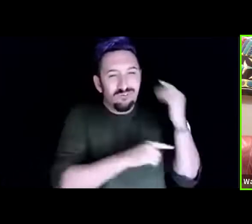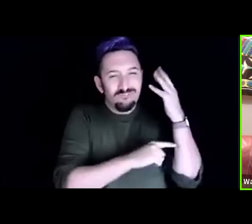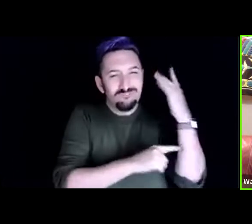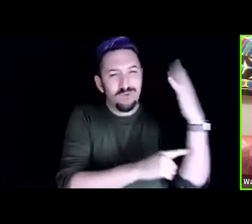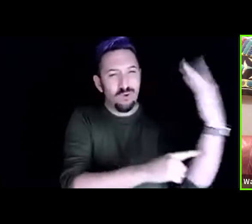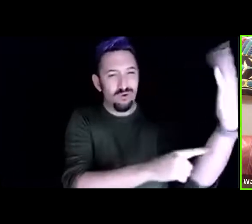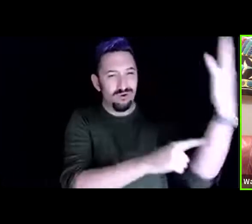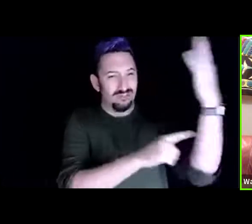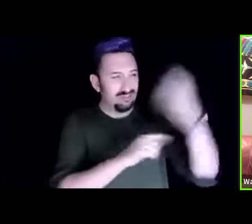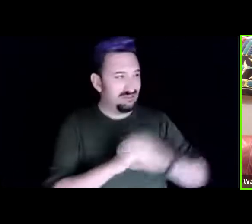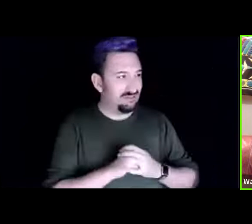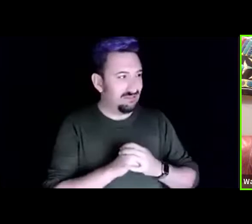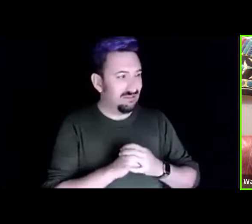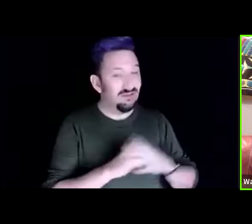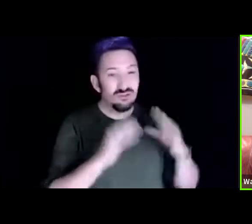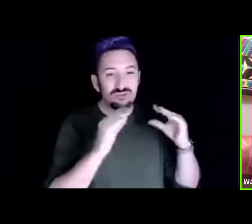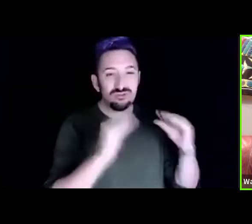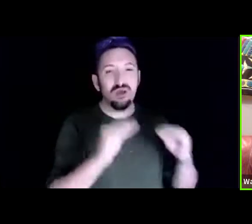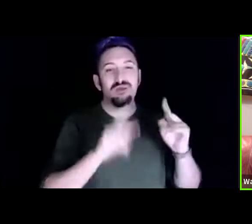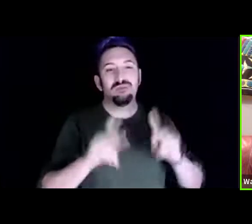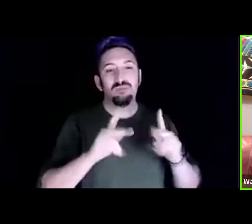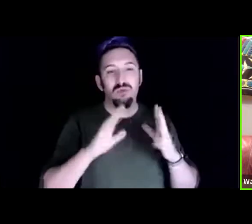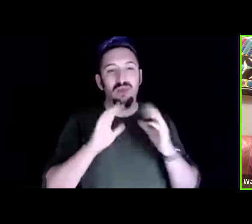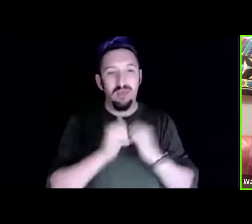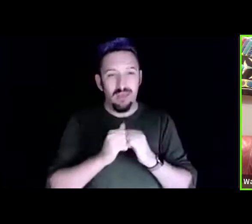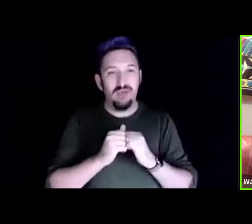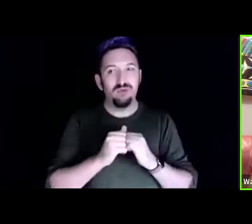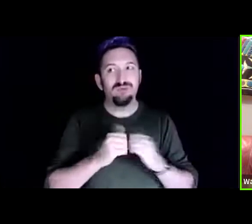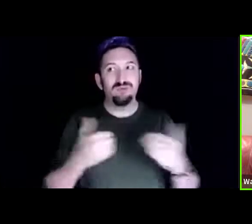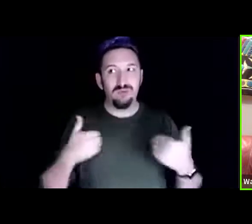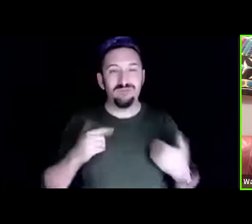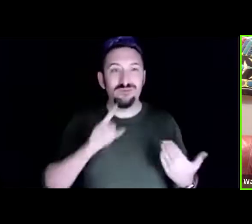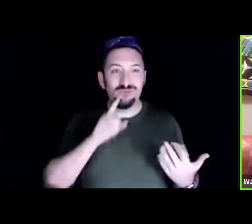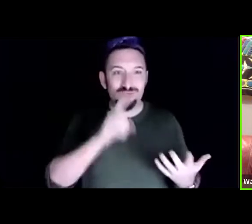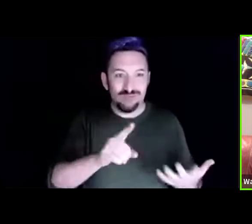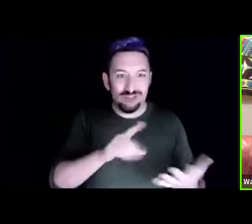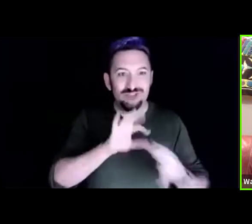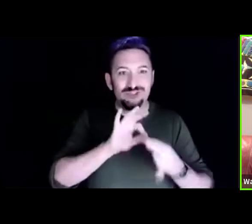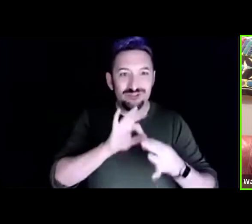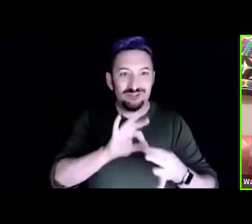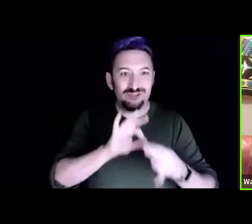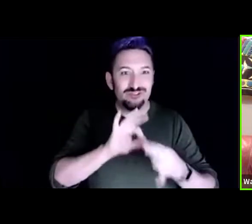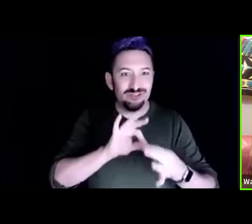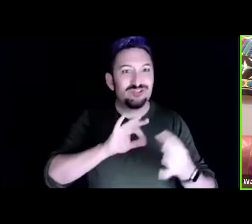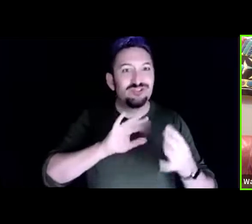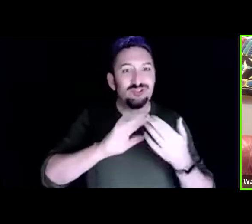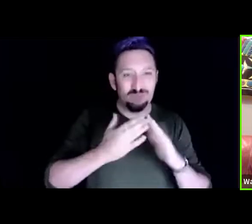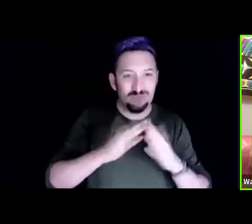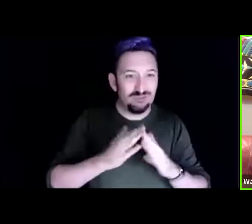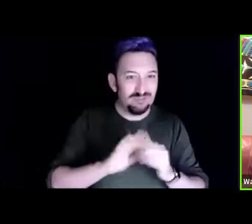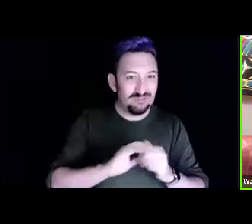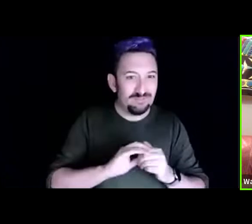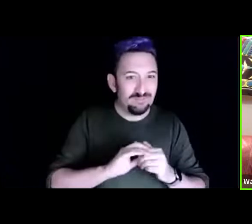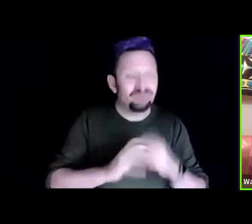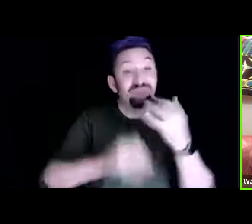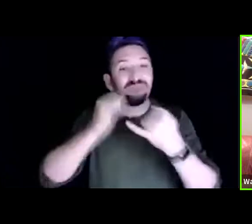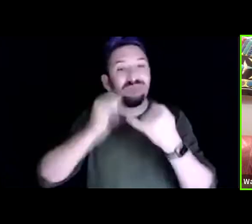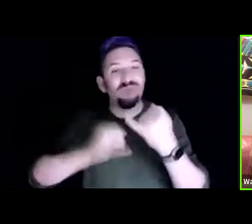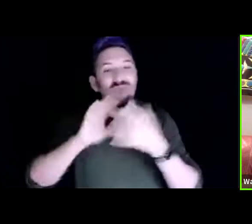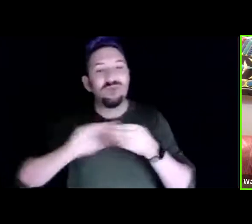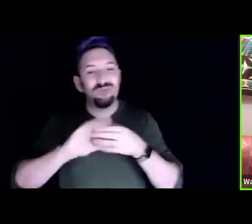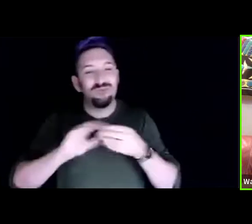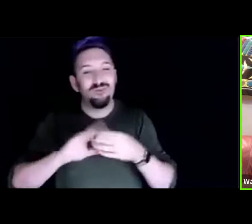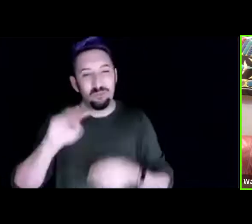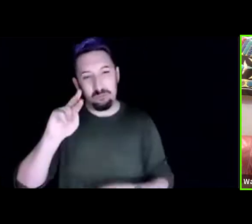be in real community with one another so the last quick story is march 13 2020